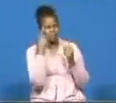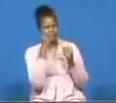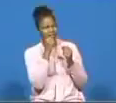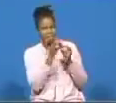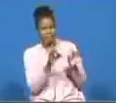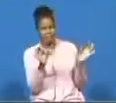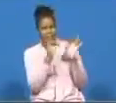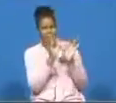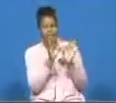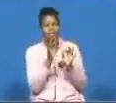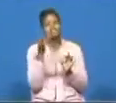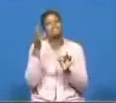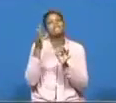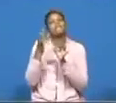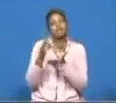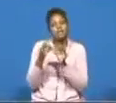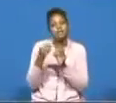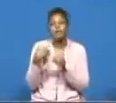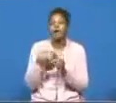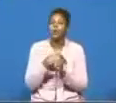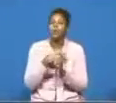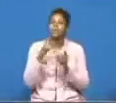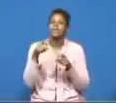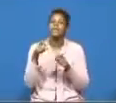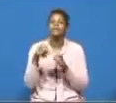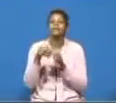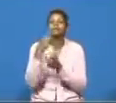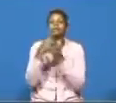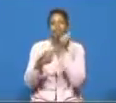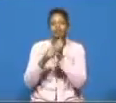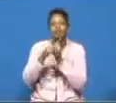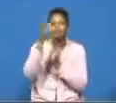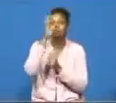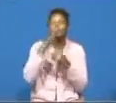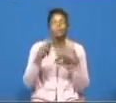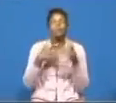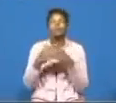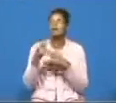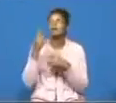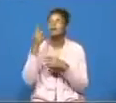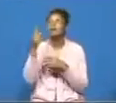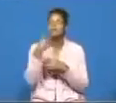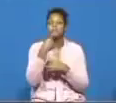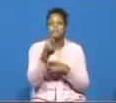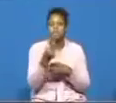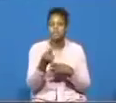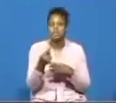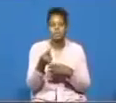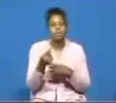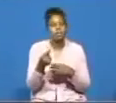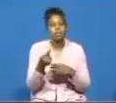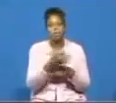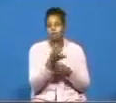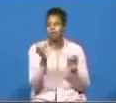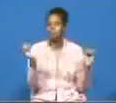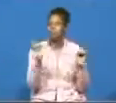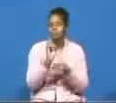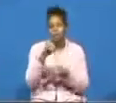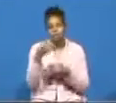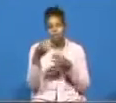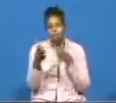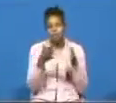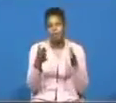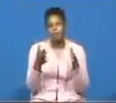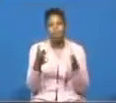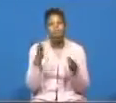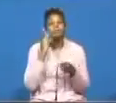whatever his word says i want you to know that there is no other way to be happy in